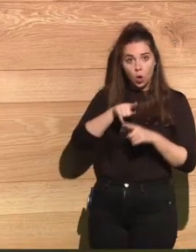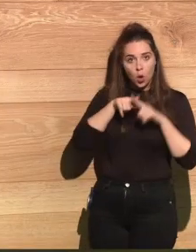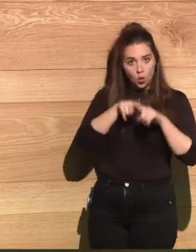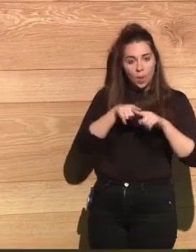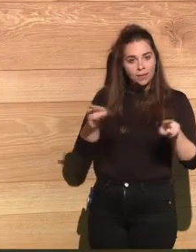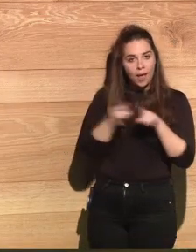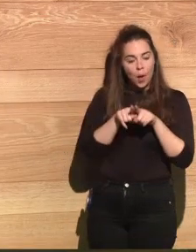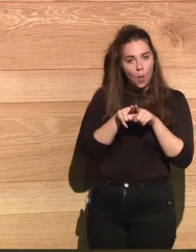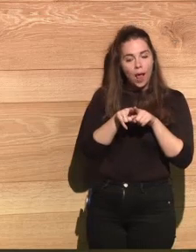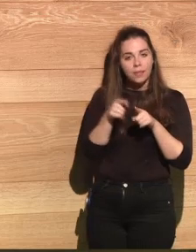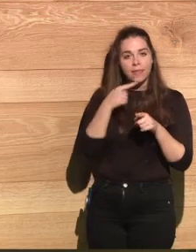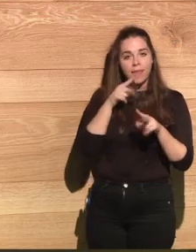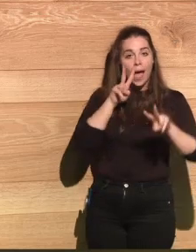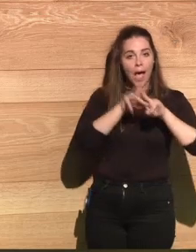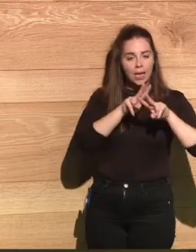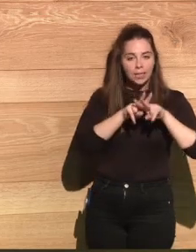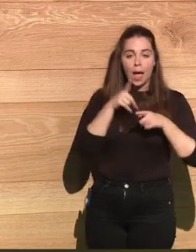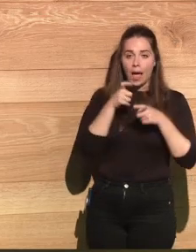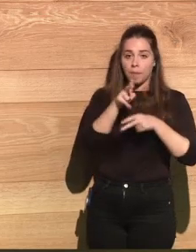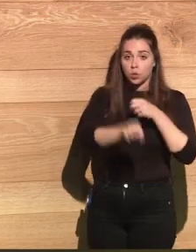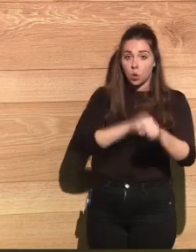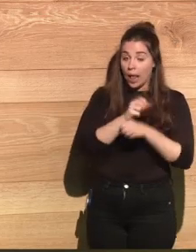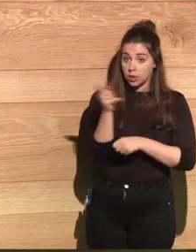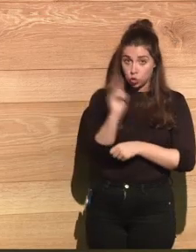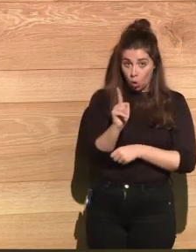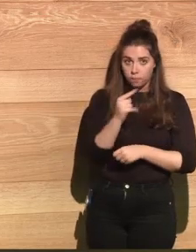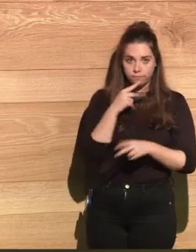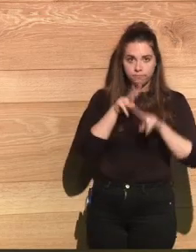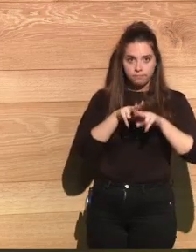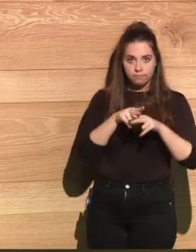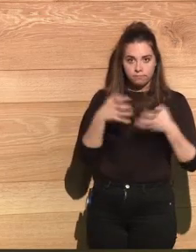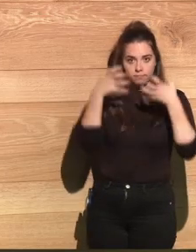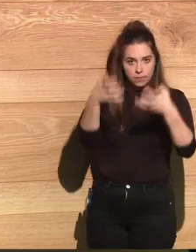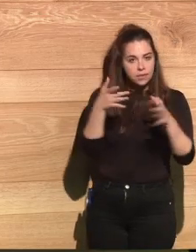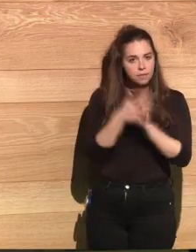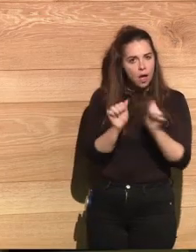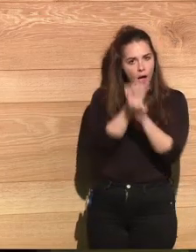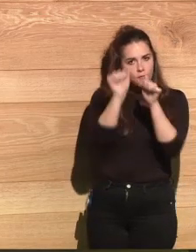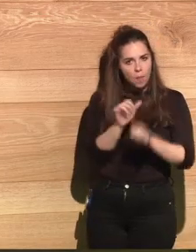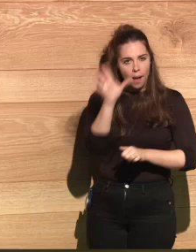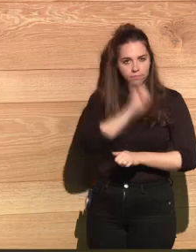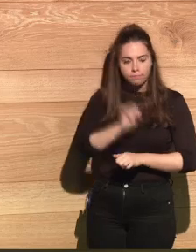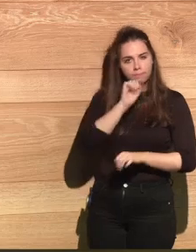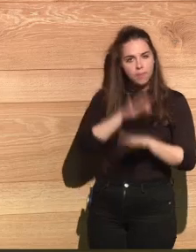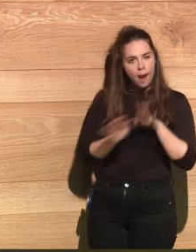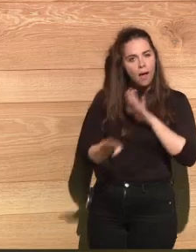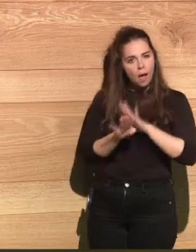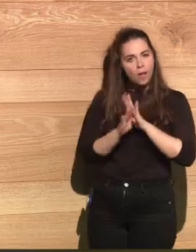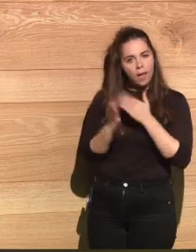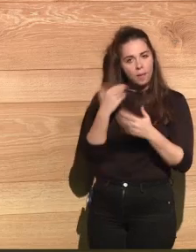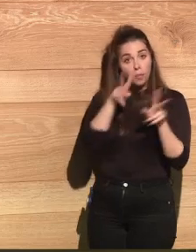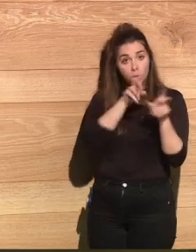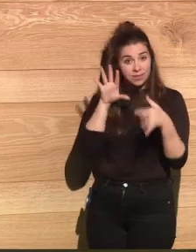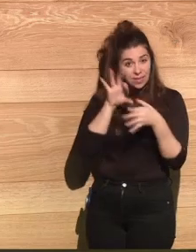if you use the hashtag no to nuclear weapons or something like that, that's a great way of keeping the